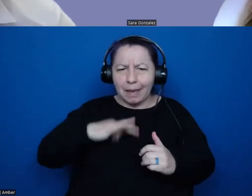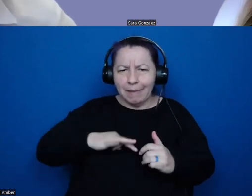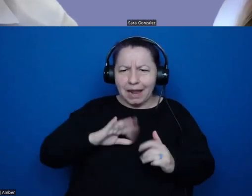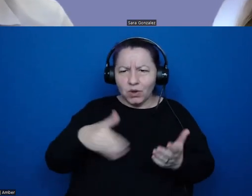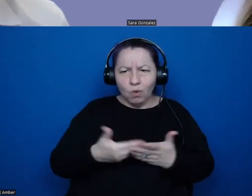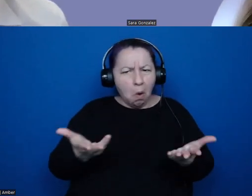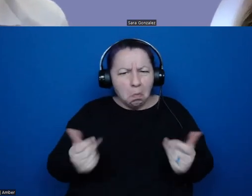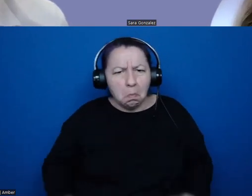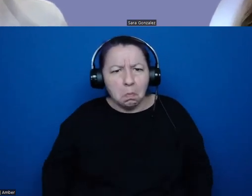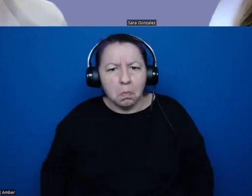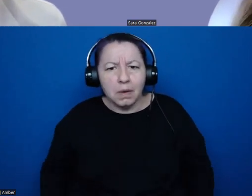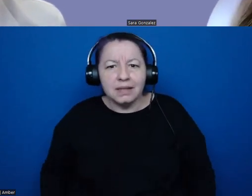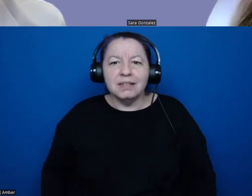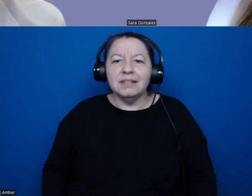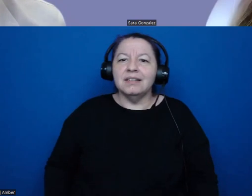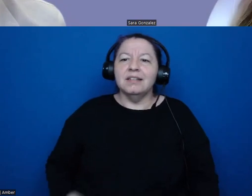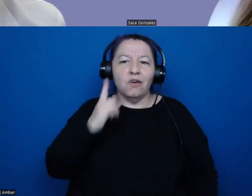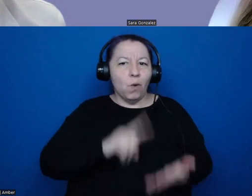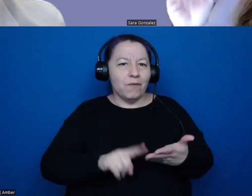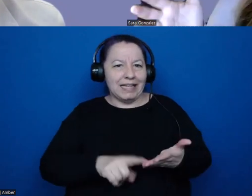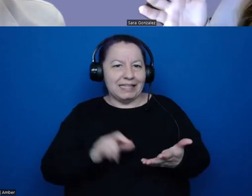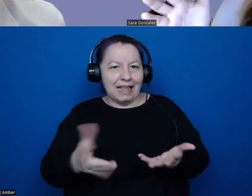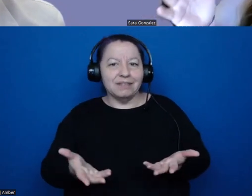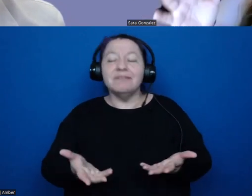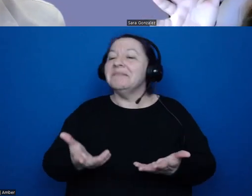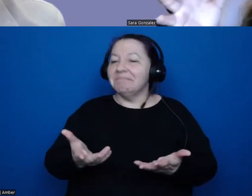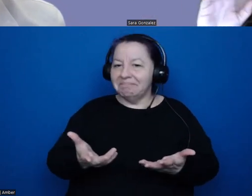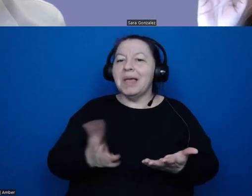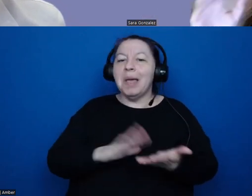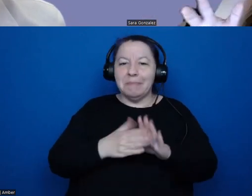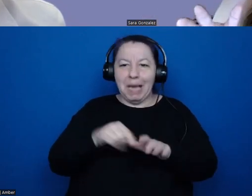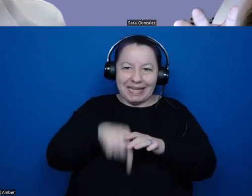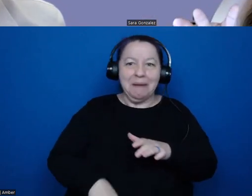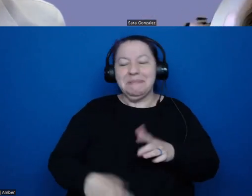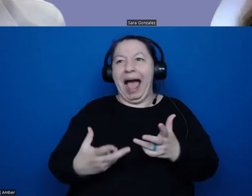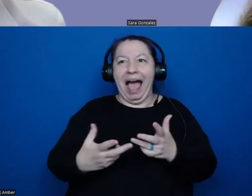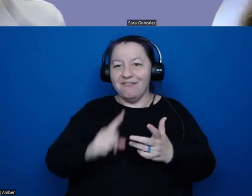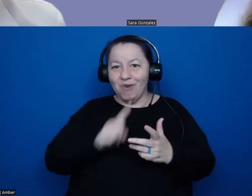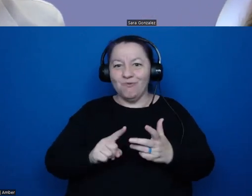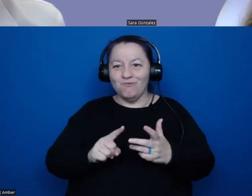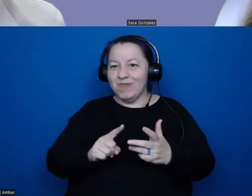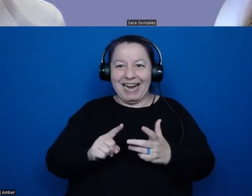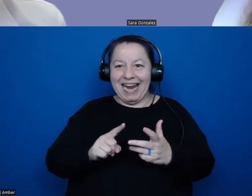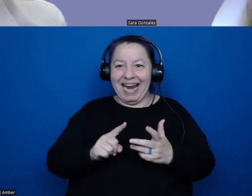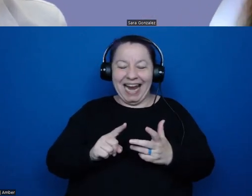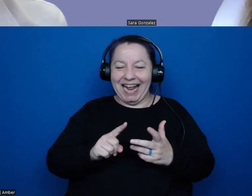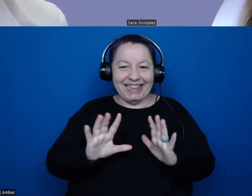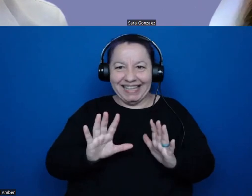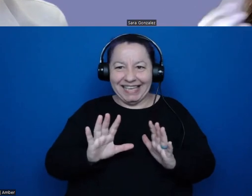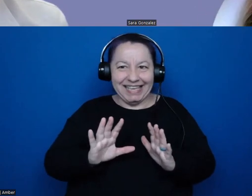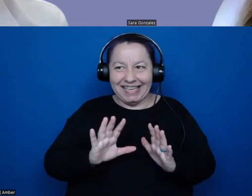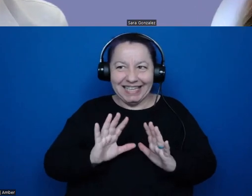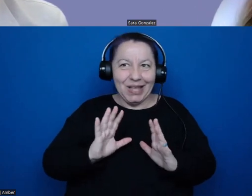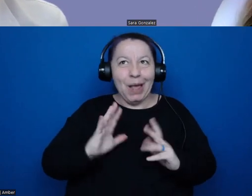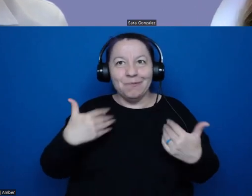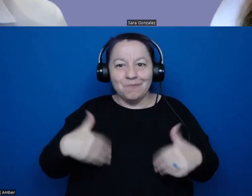in the investigation. So this gets into like a deep dive of really nerdy archaeological methods. So